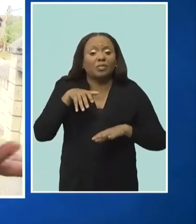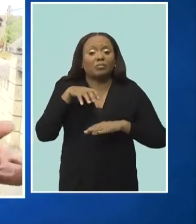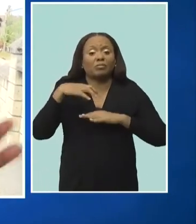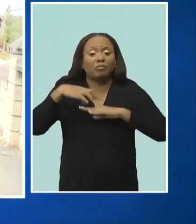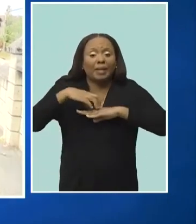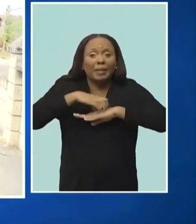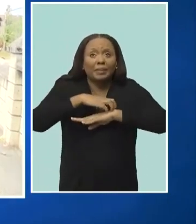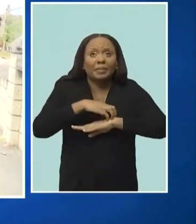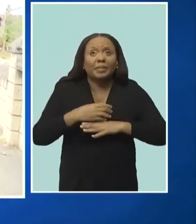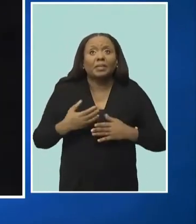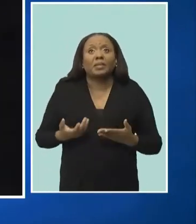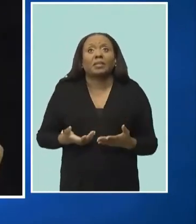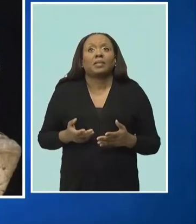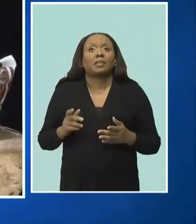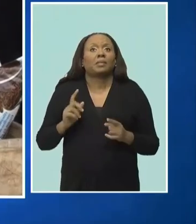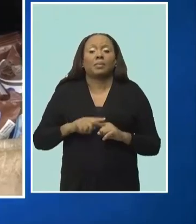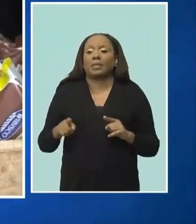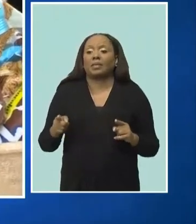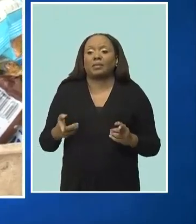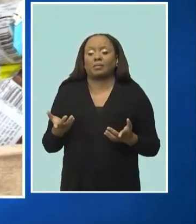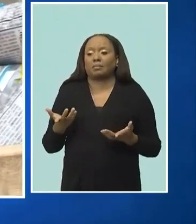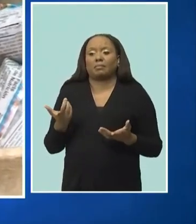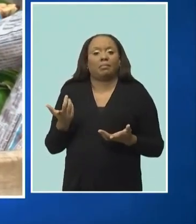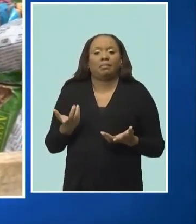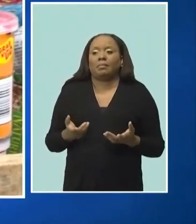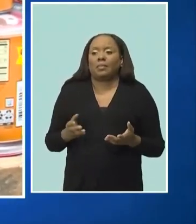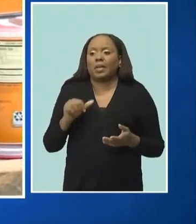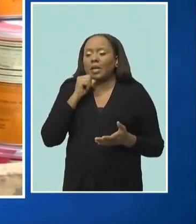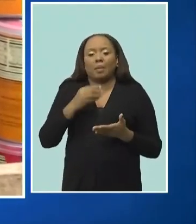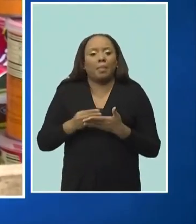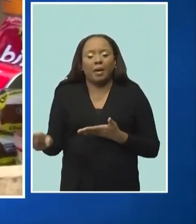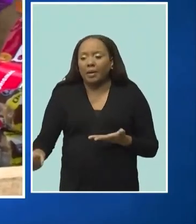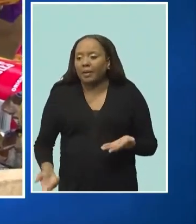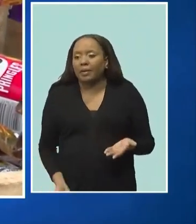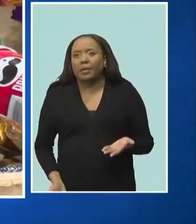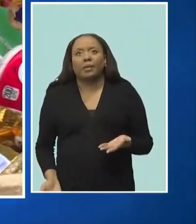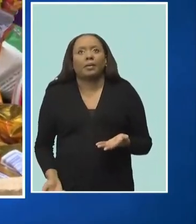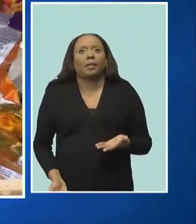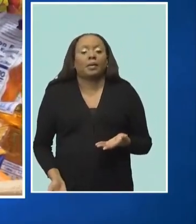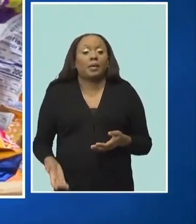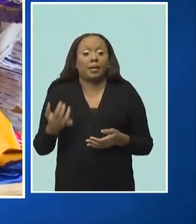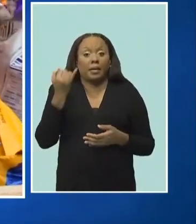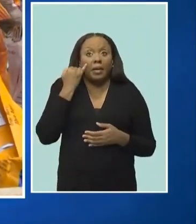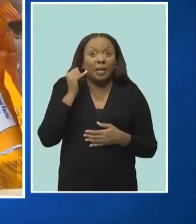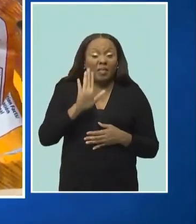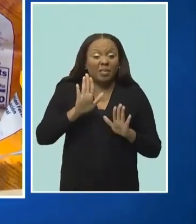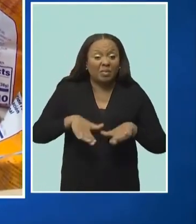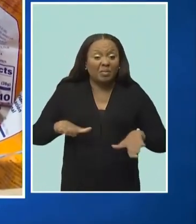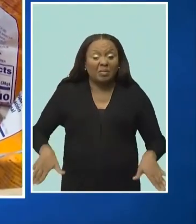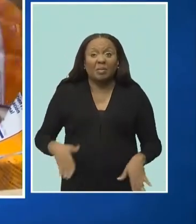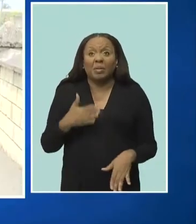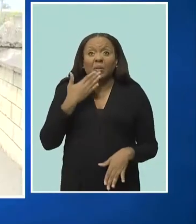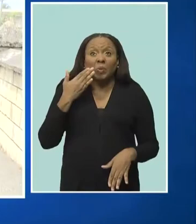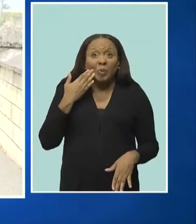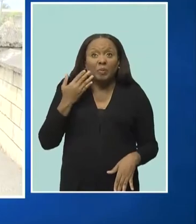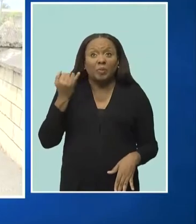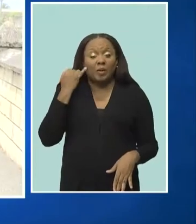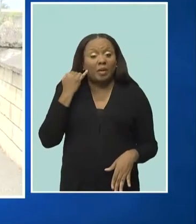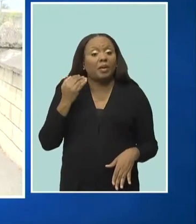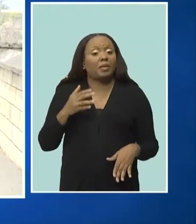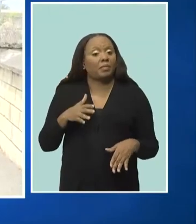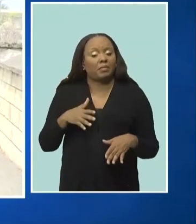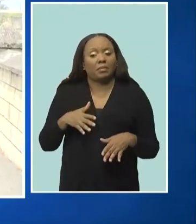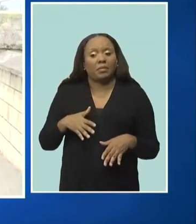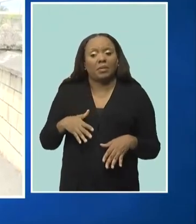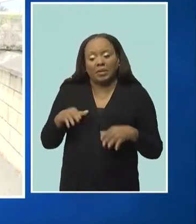fruits, but they never lay none. I had, I had eaten them. Charlie begins from at home. If you've got your children, you know, you're the fruits for early, you're processing